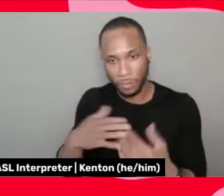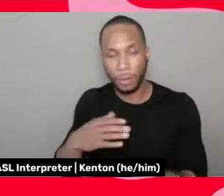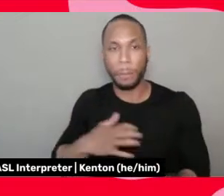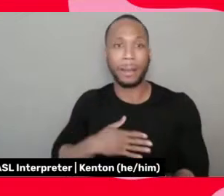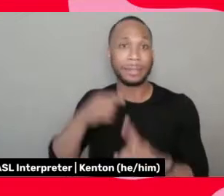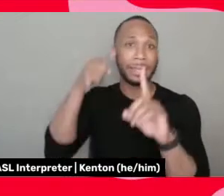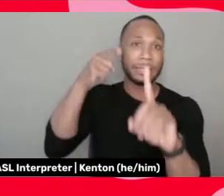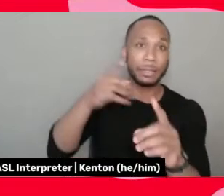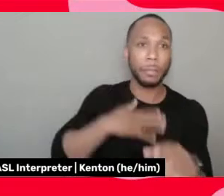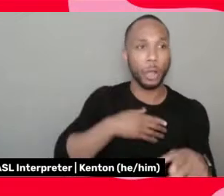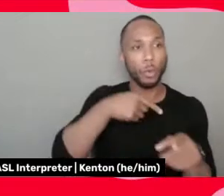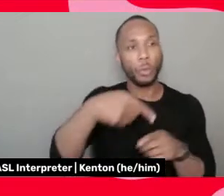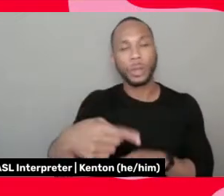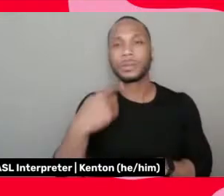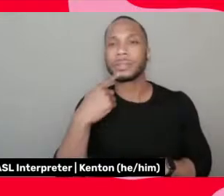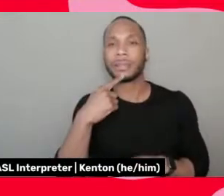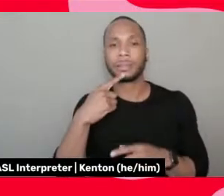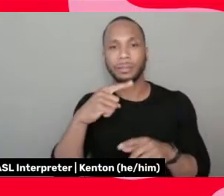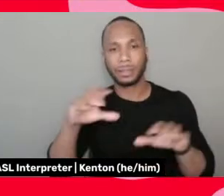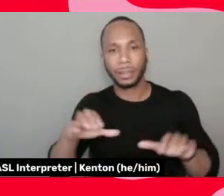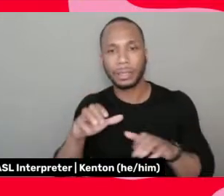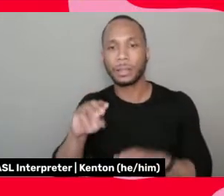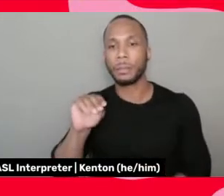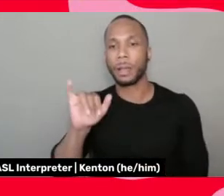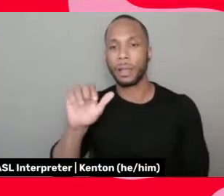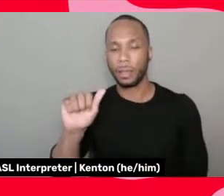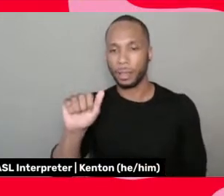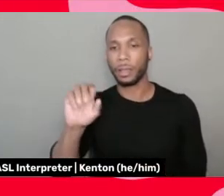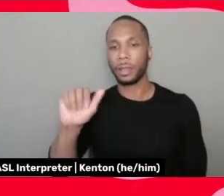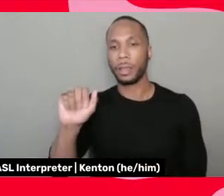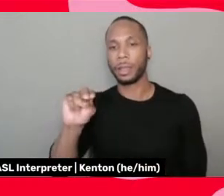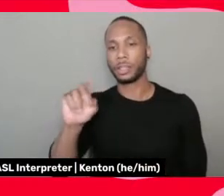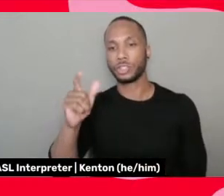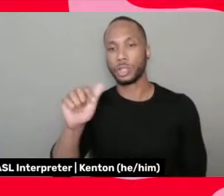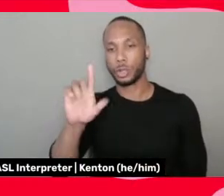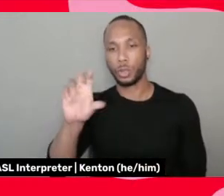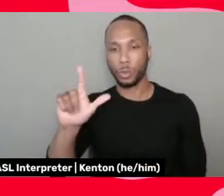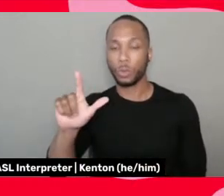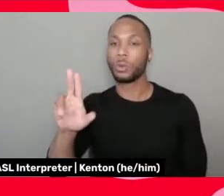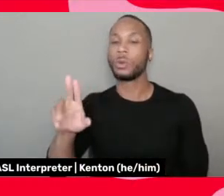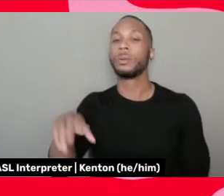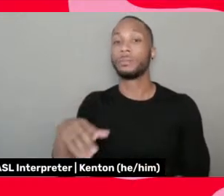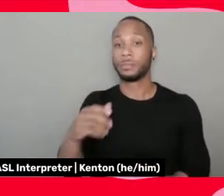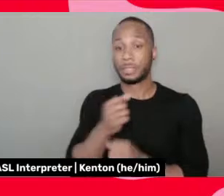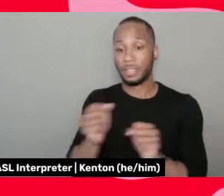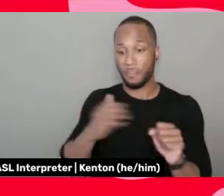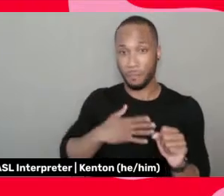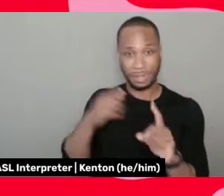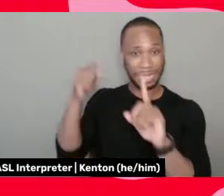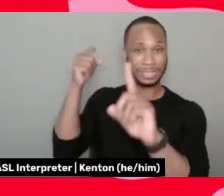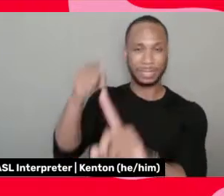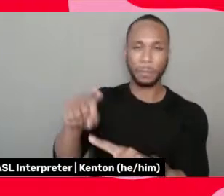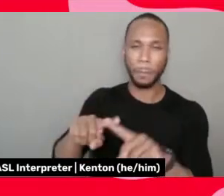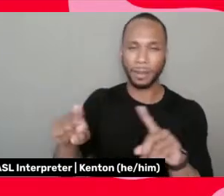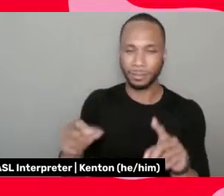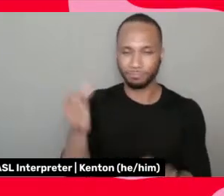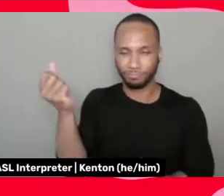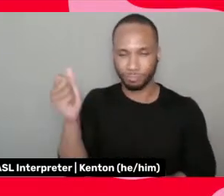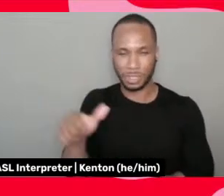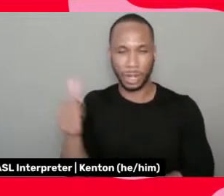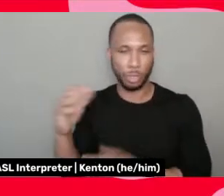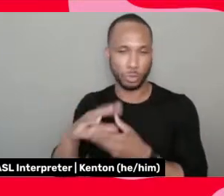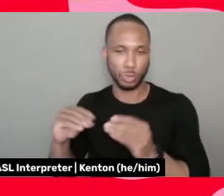career says I do this. Maya Angelou single-handedly saved my destiny. And that's a whole nother story. Um, but,